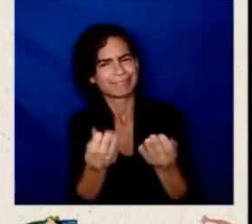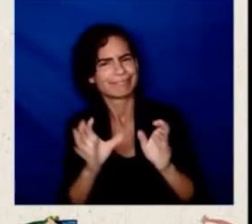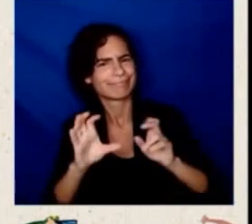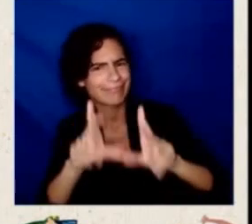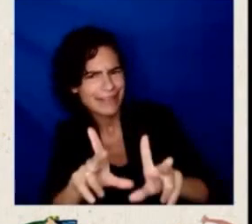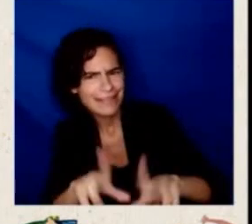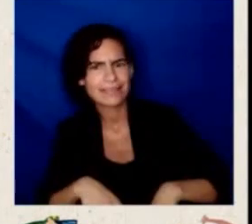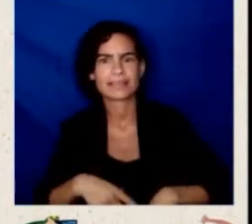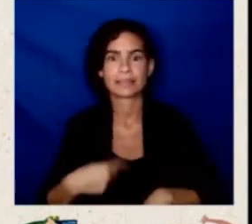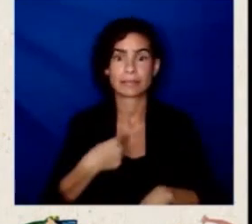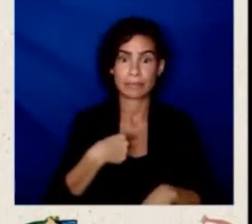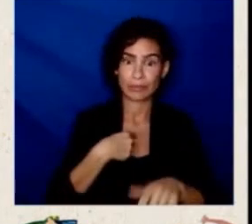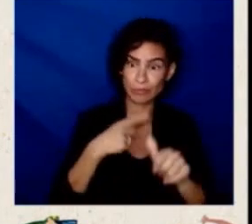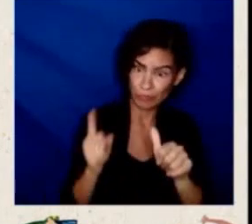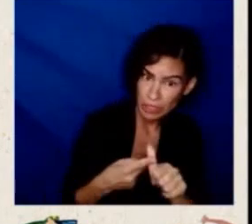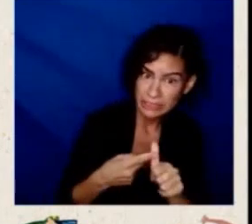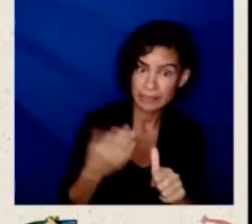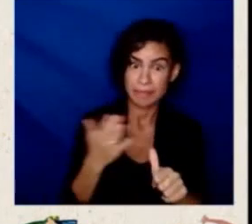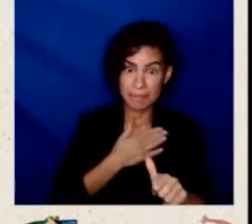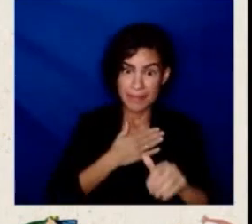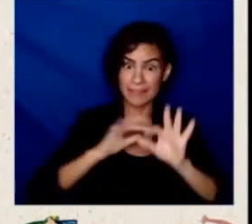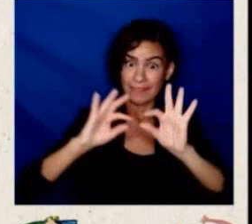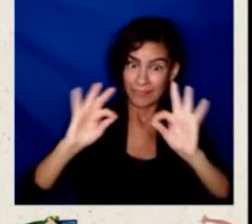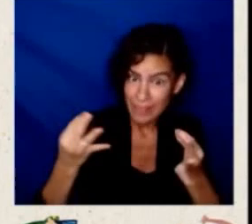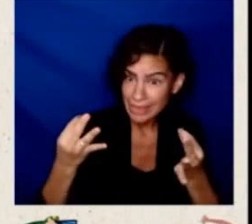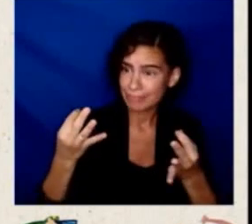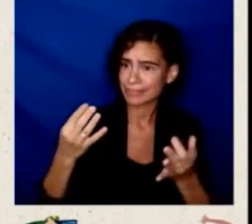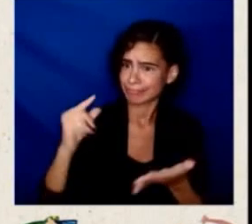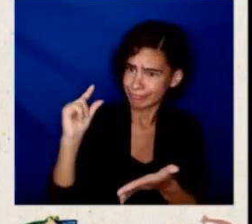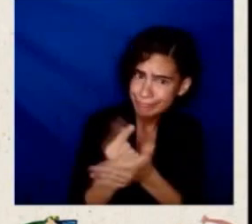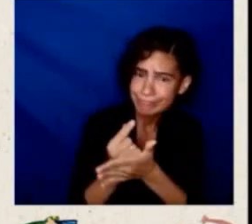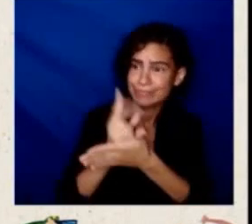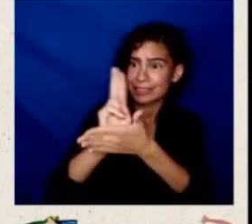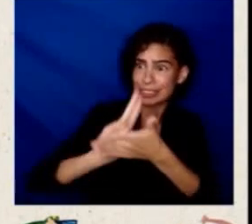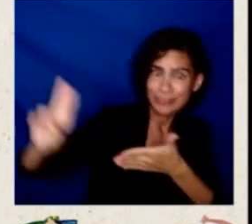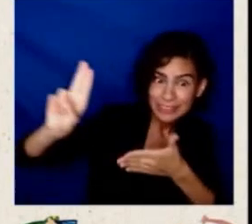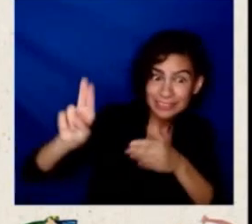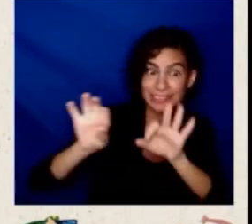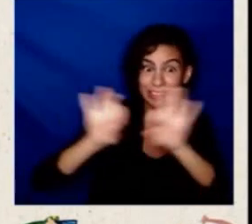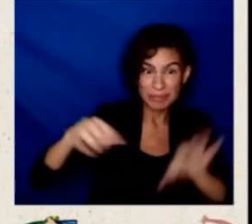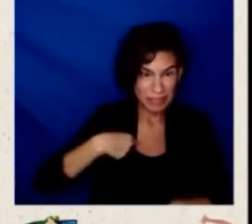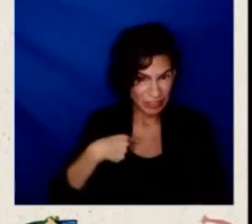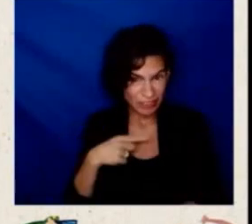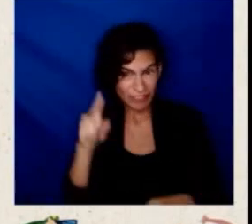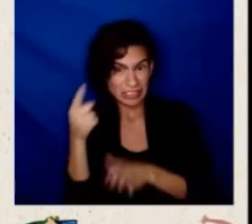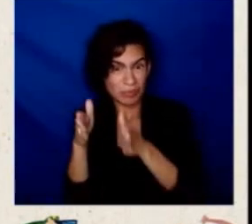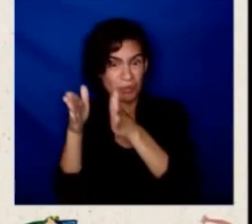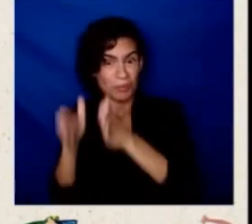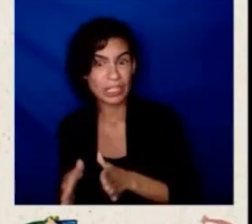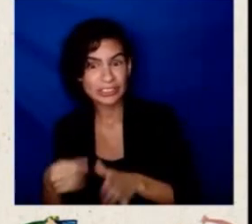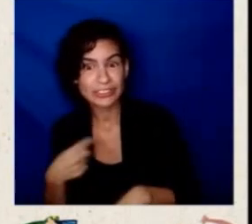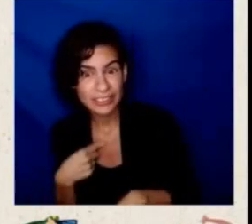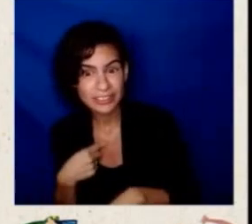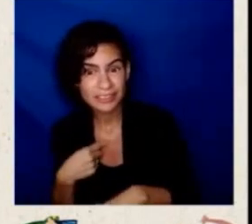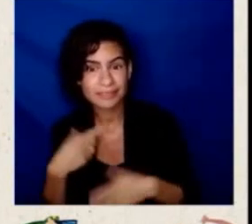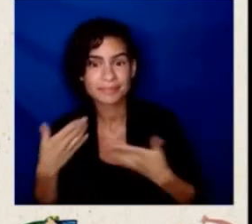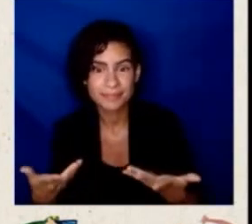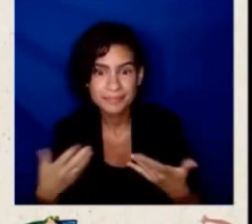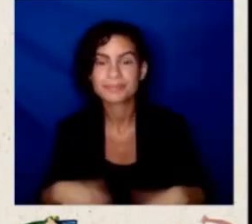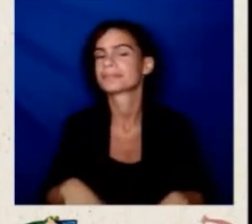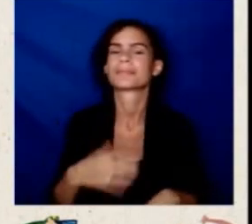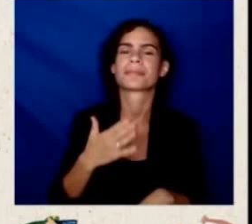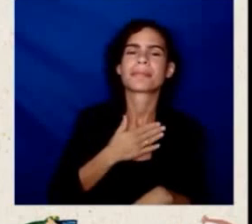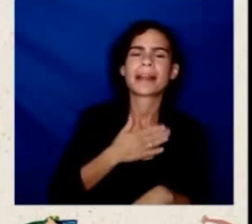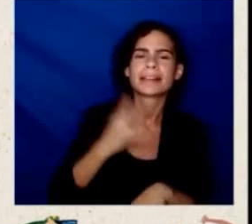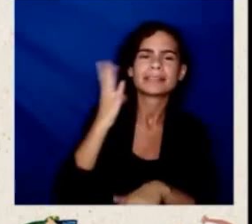a university, get that college diploma. I have an experience where no one would have expected